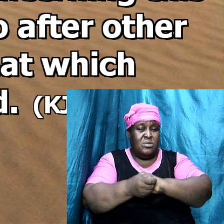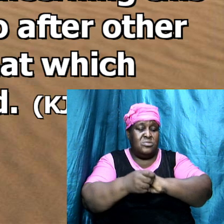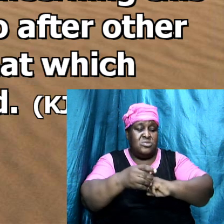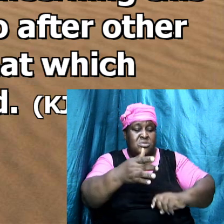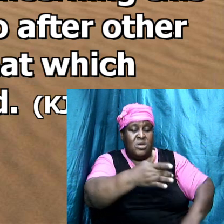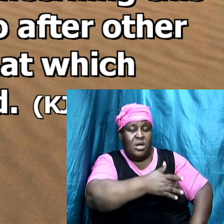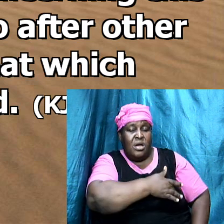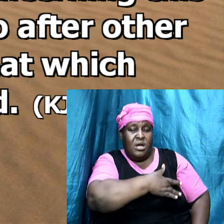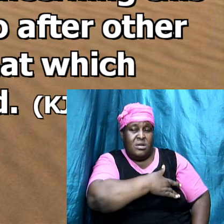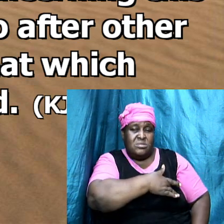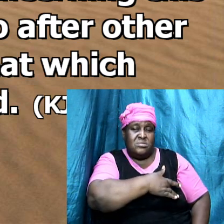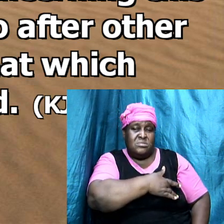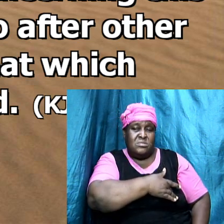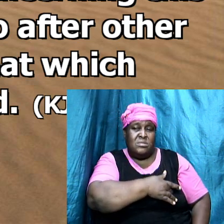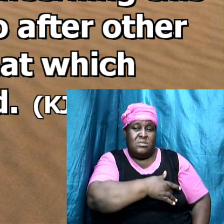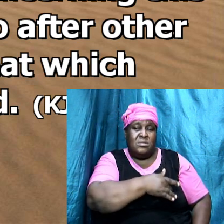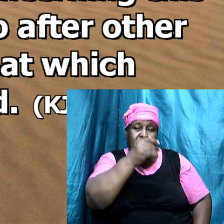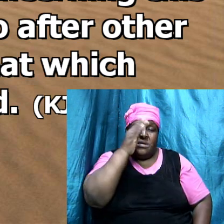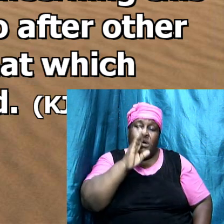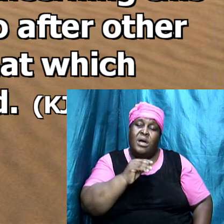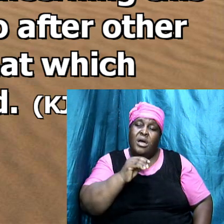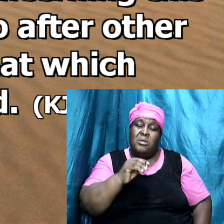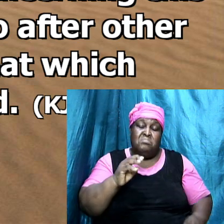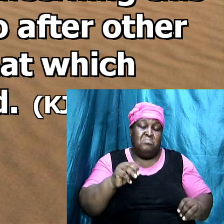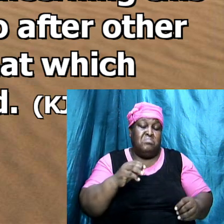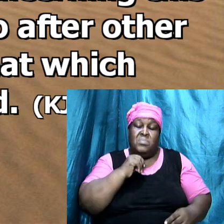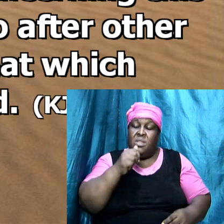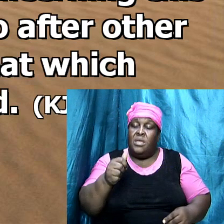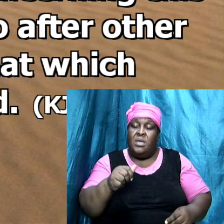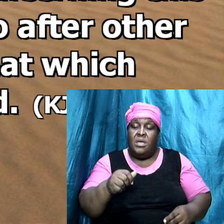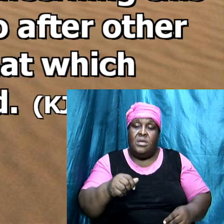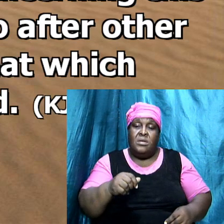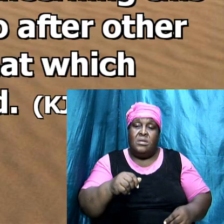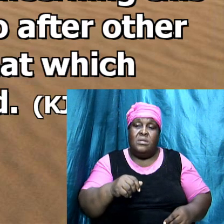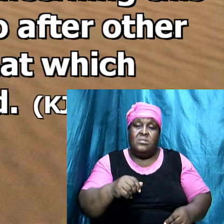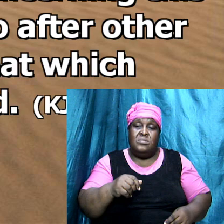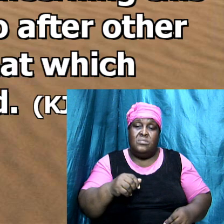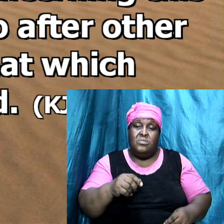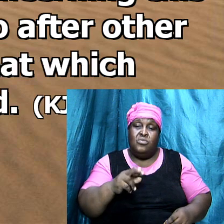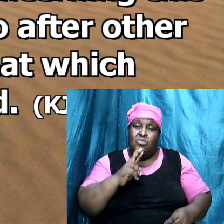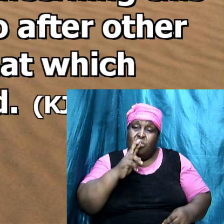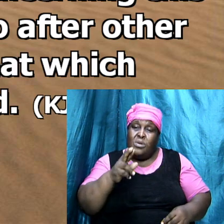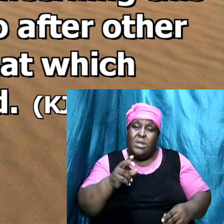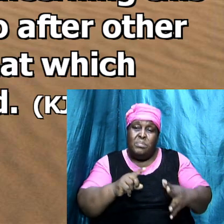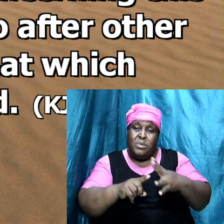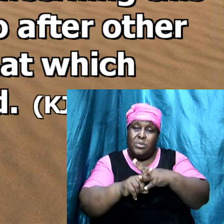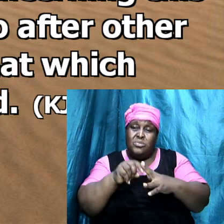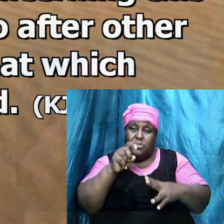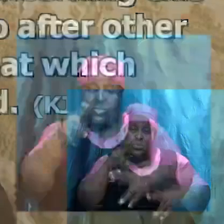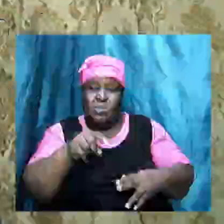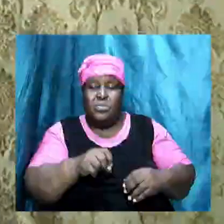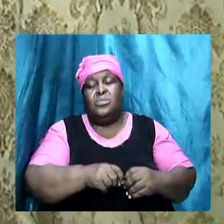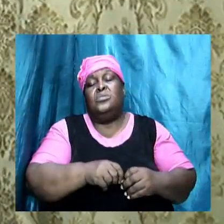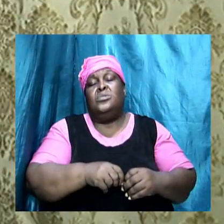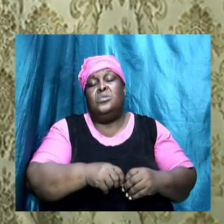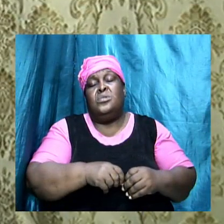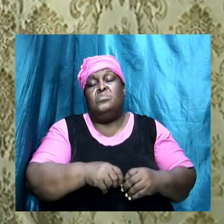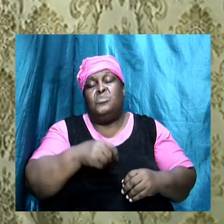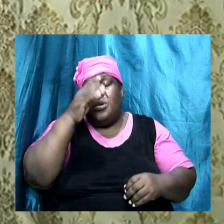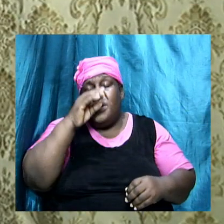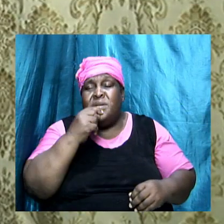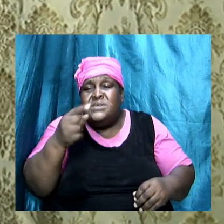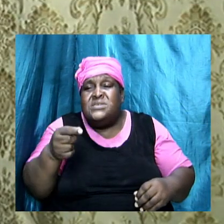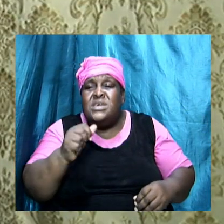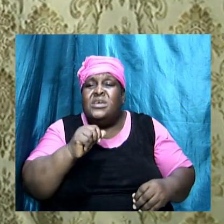God might not be literally appearing to you tonight, but God is saying through his servant, that look here, you need not to follow